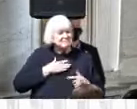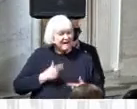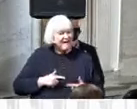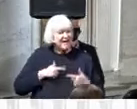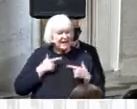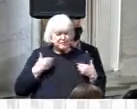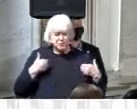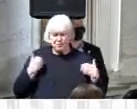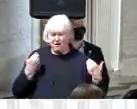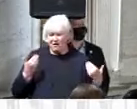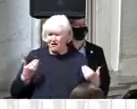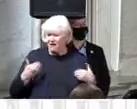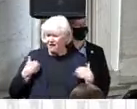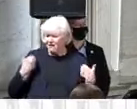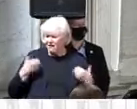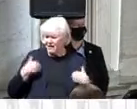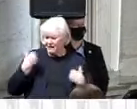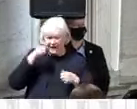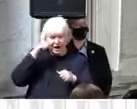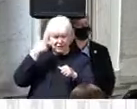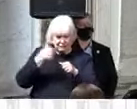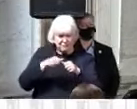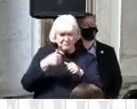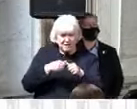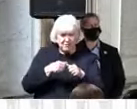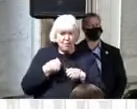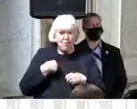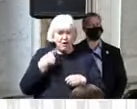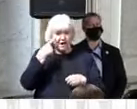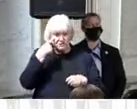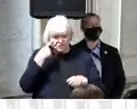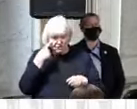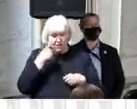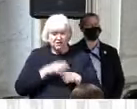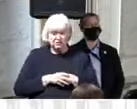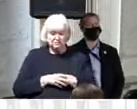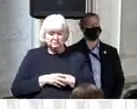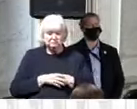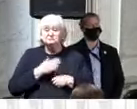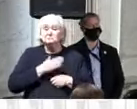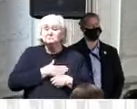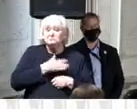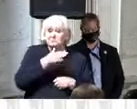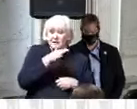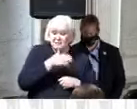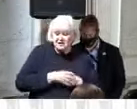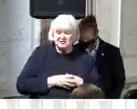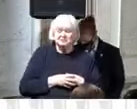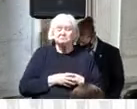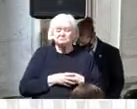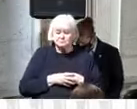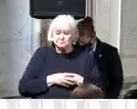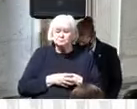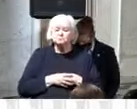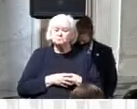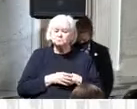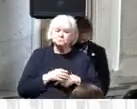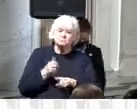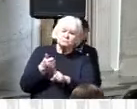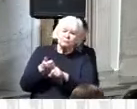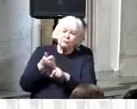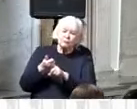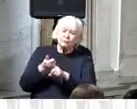age based on what i witnessed you see my mother was